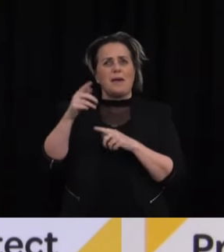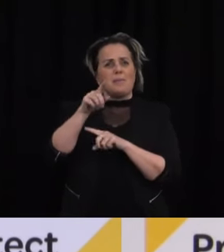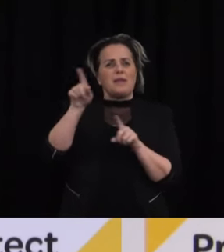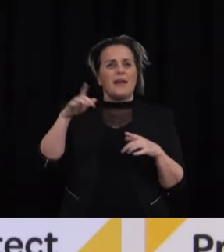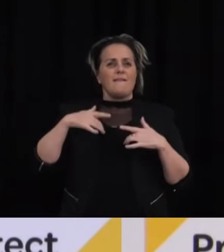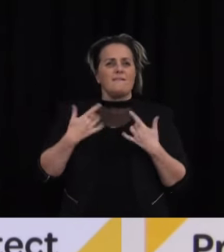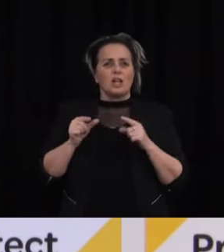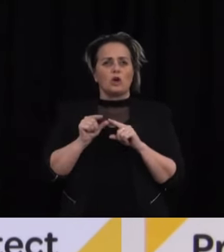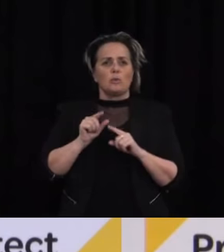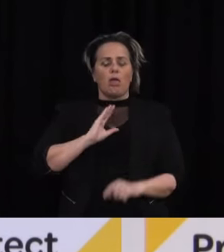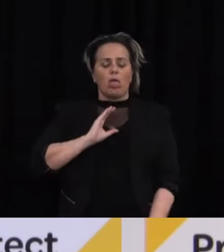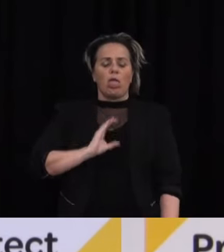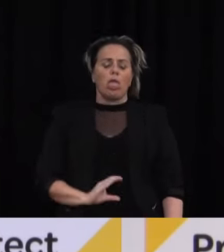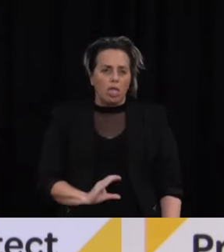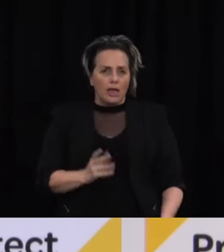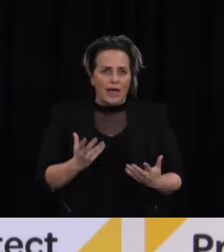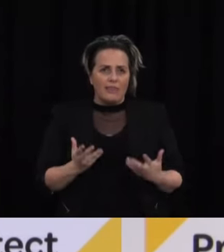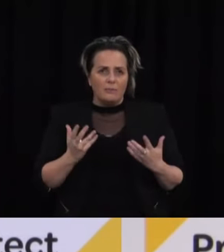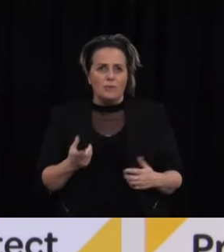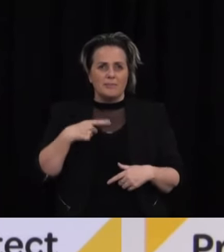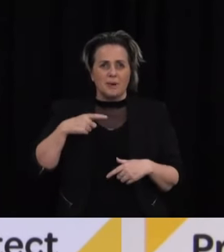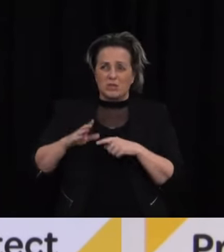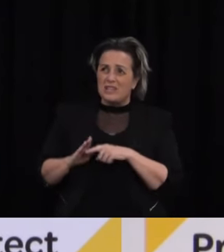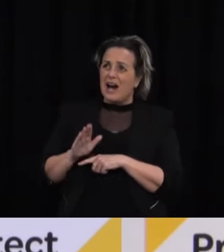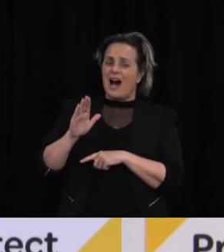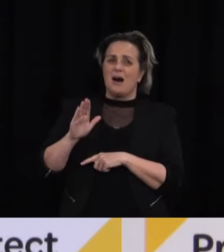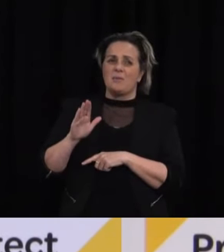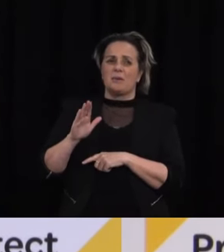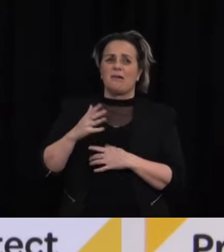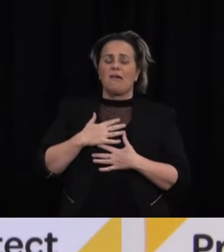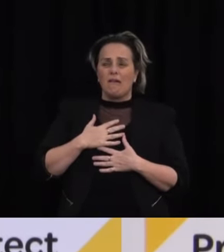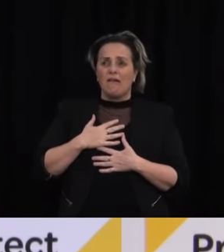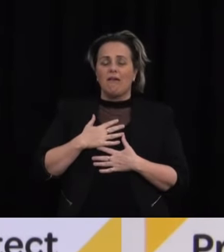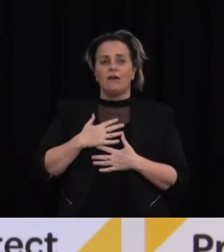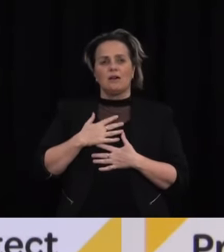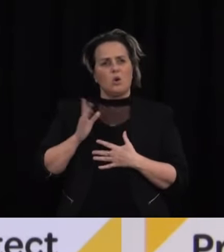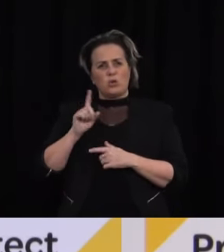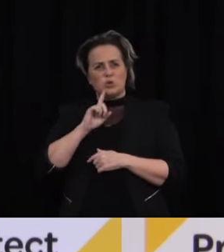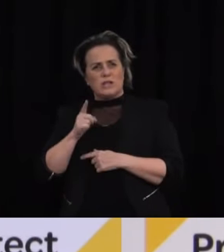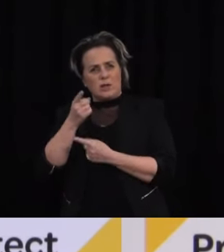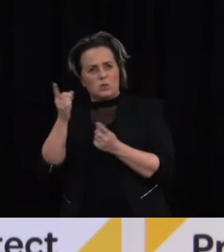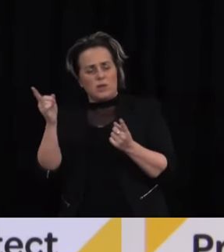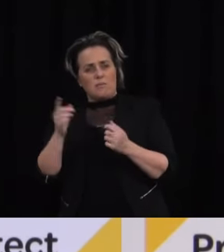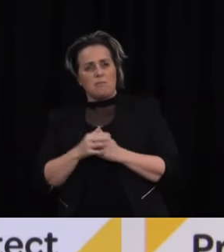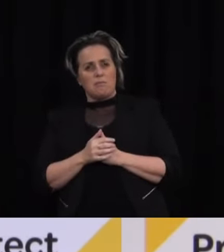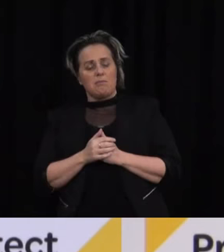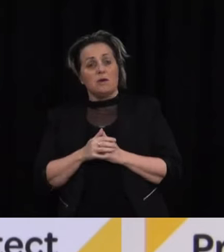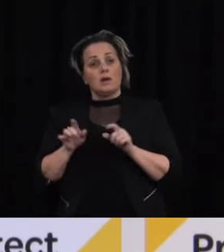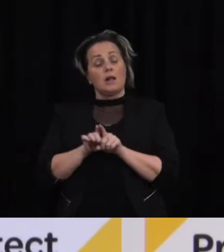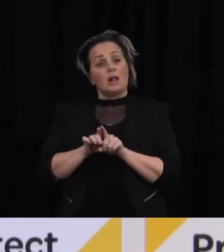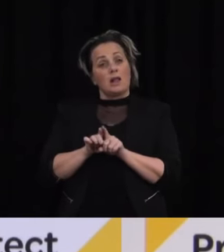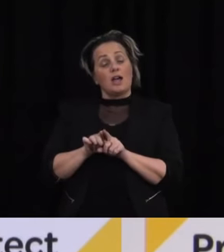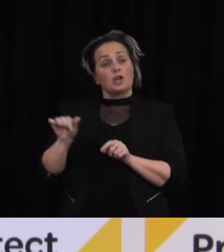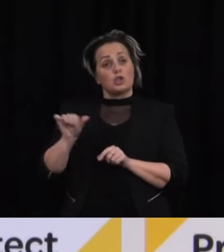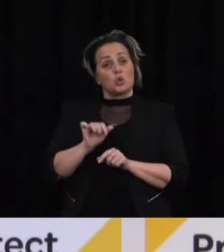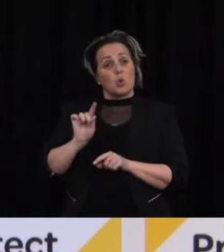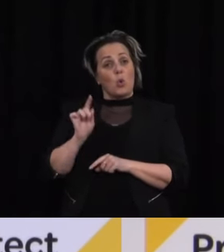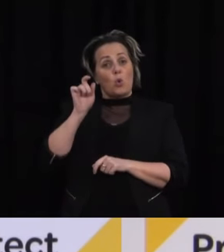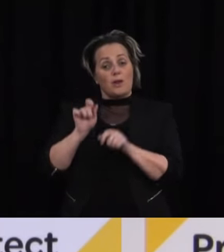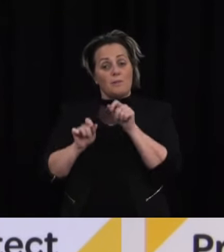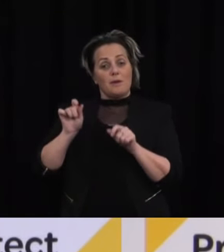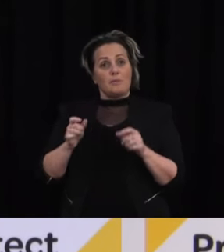deflated by these numbers watching this? Do you, I mean, should they be prepared for